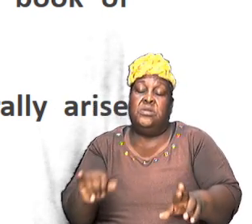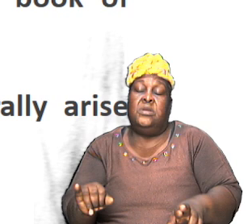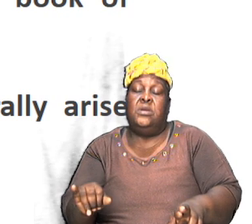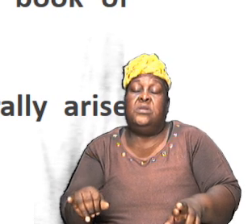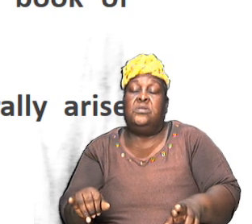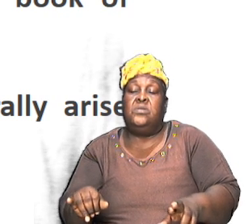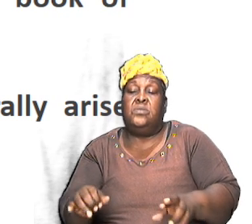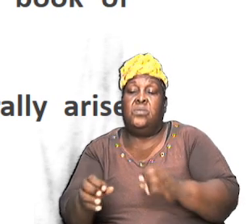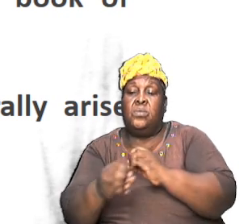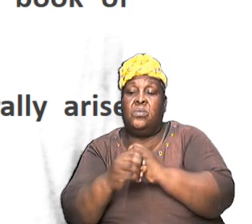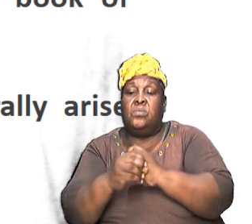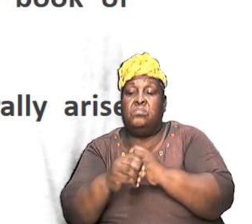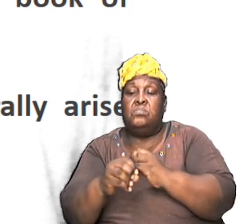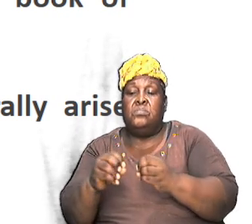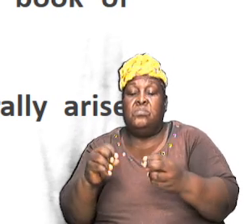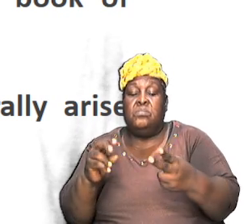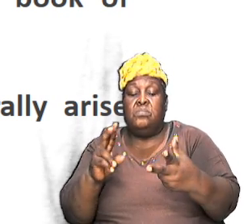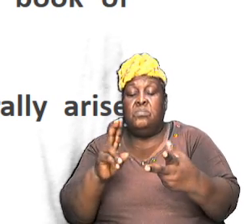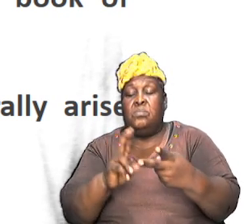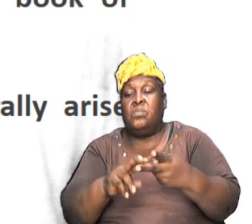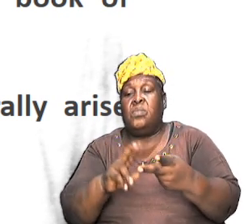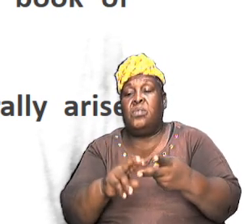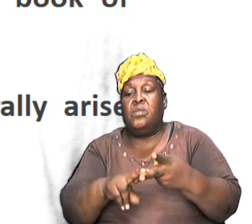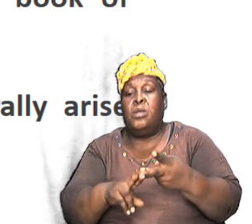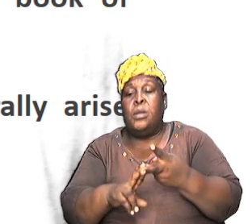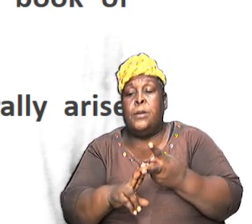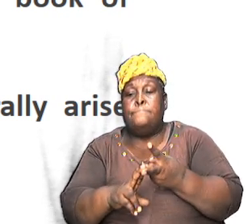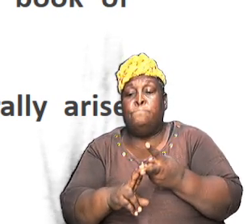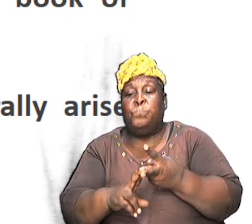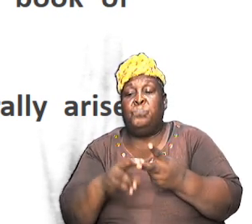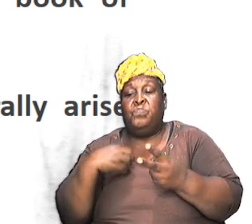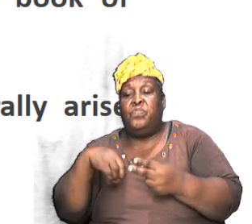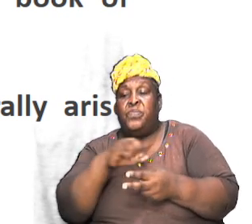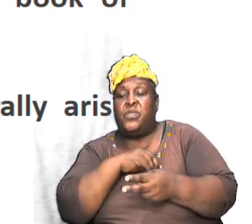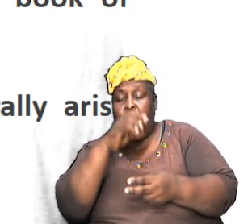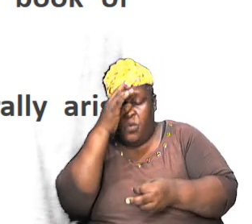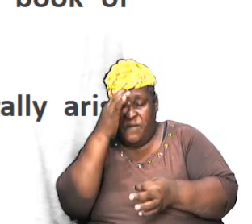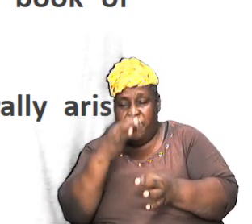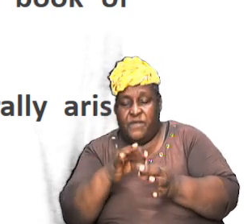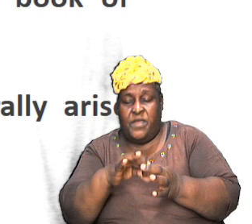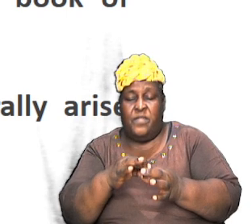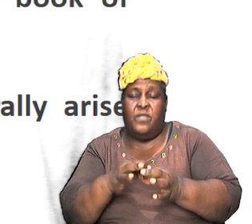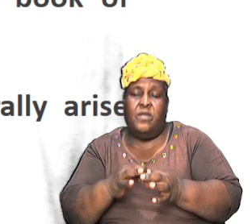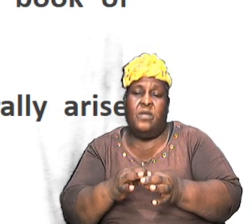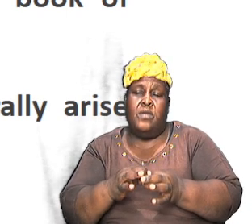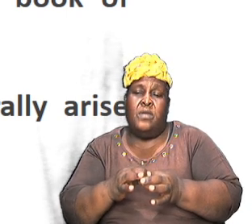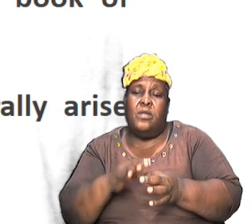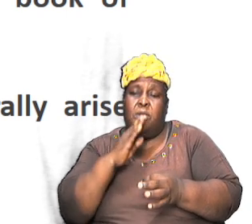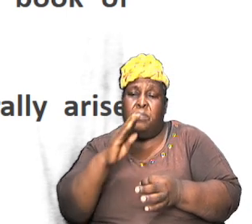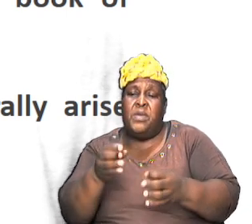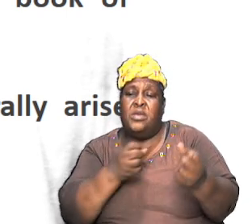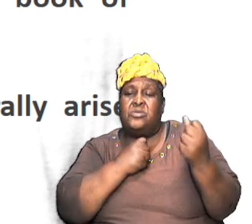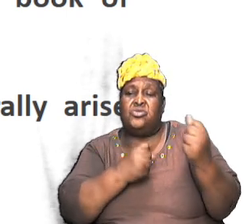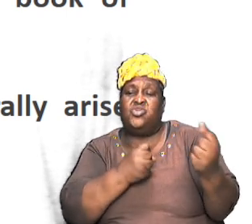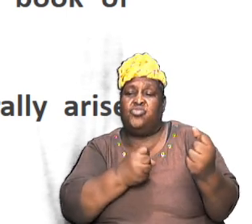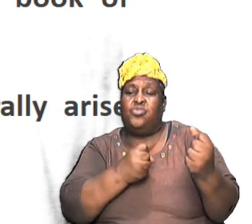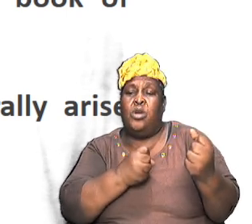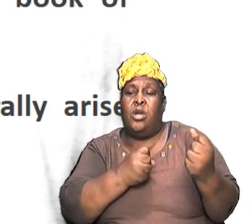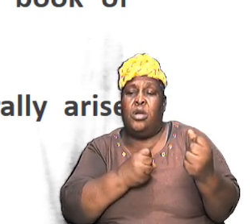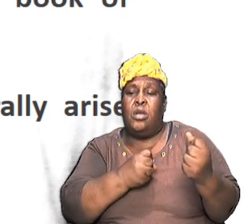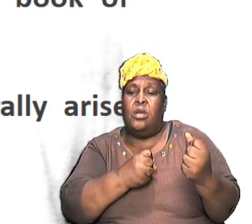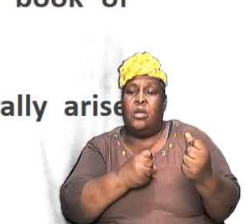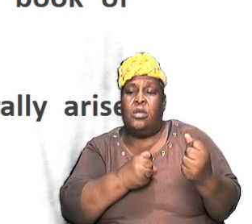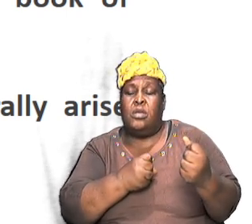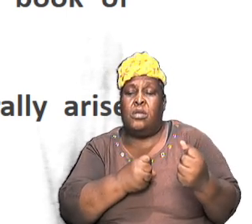objective number two we would have achieved because our faith would have been built in the